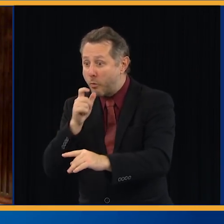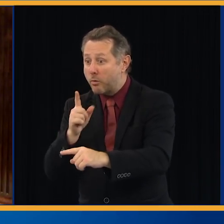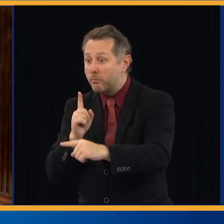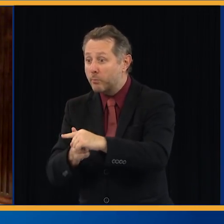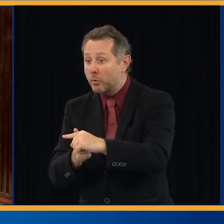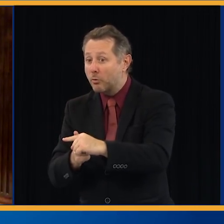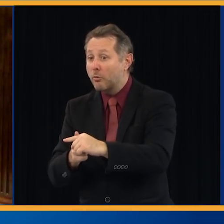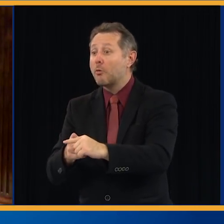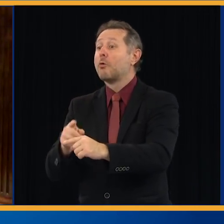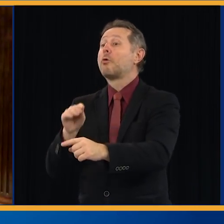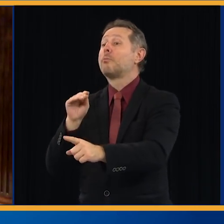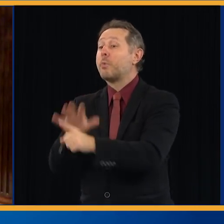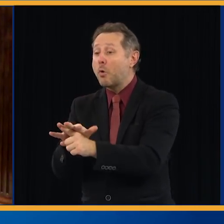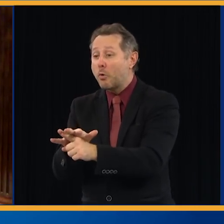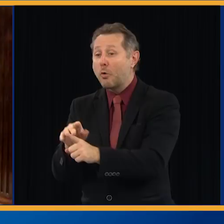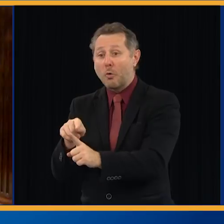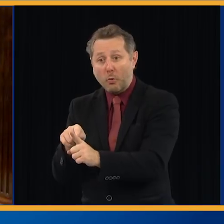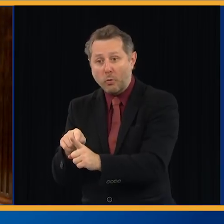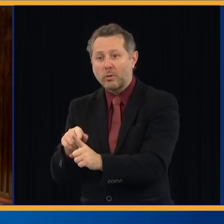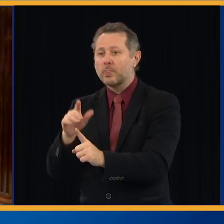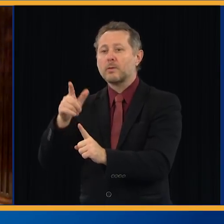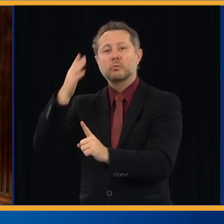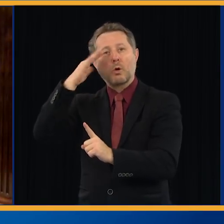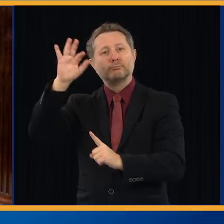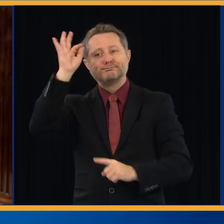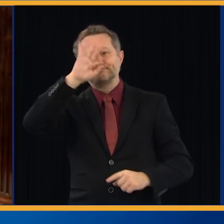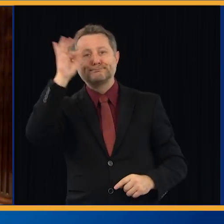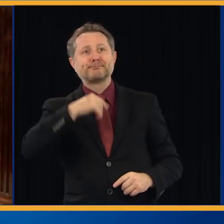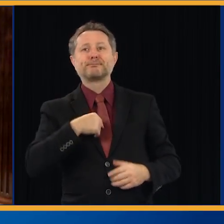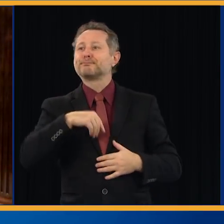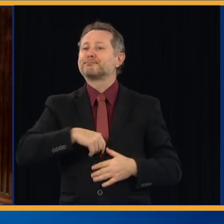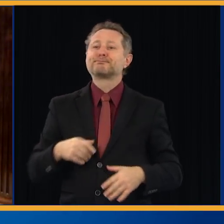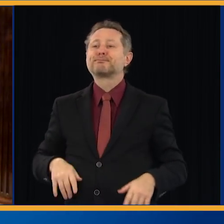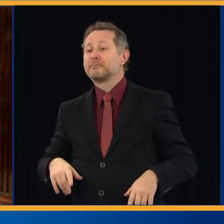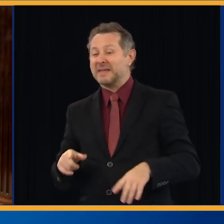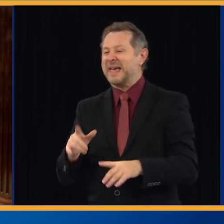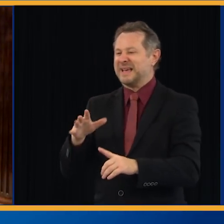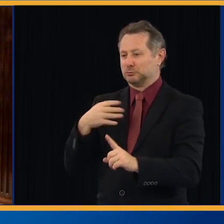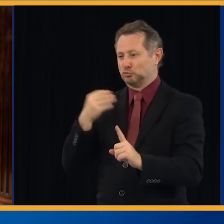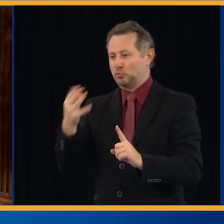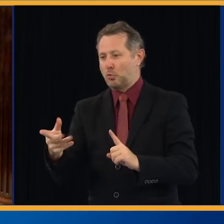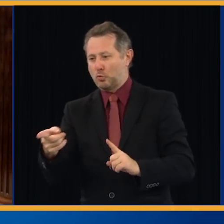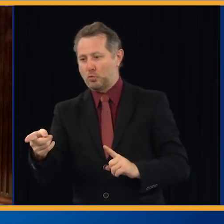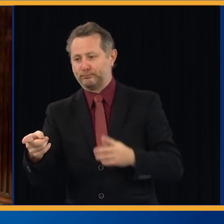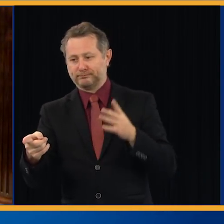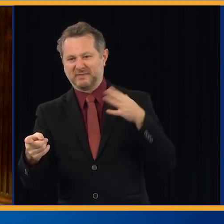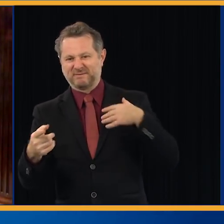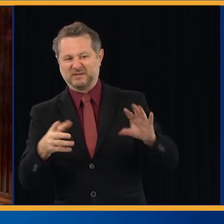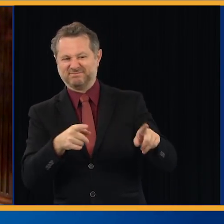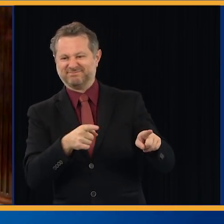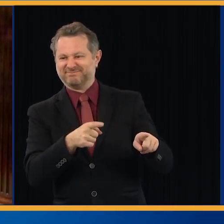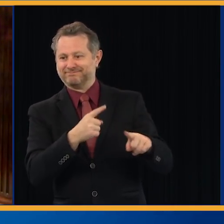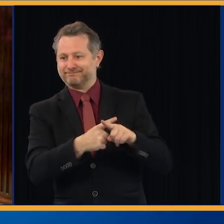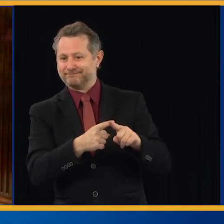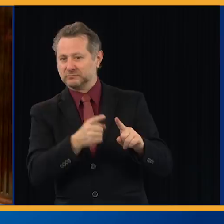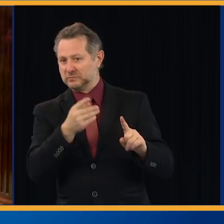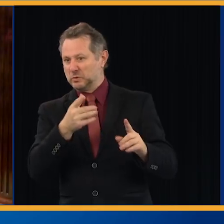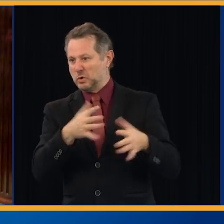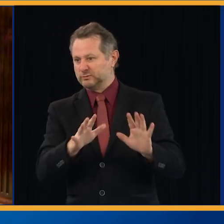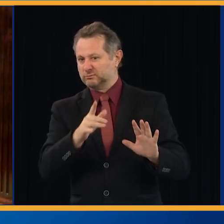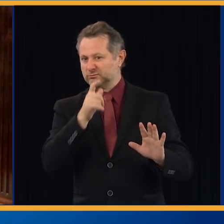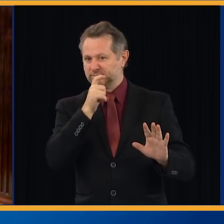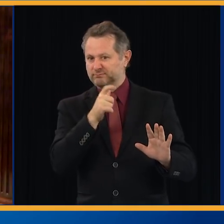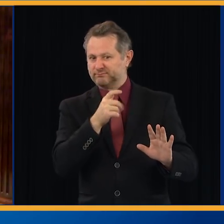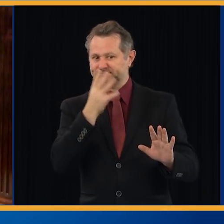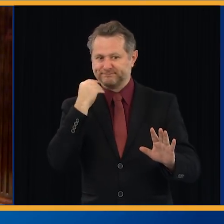doing that requires a lot of well-trained people who are coordinated and managed effectively. It is a very big